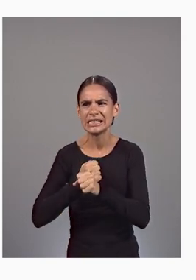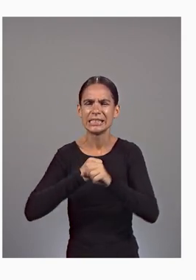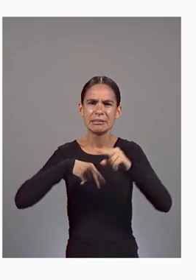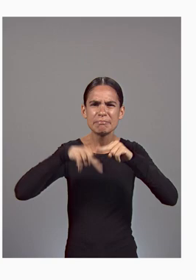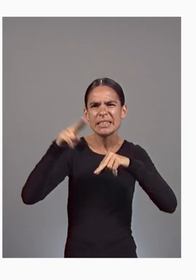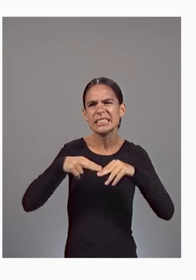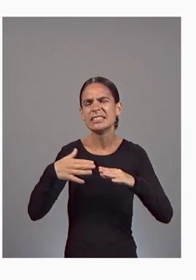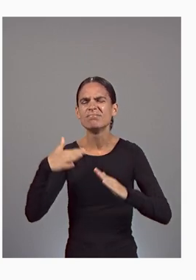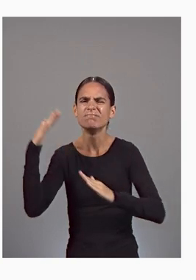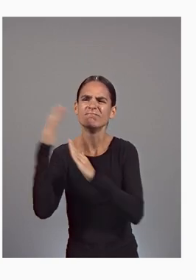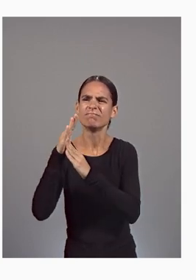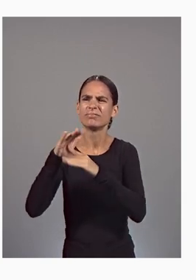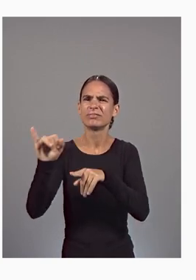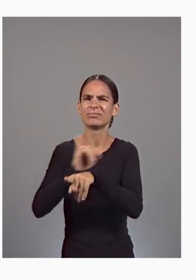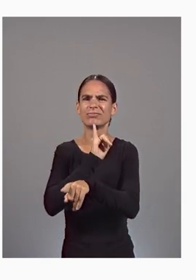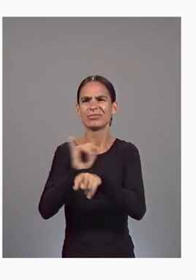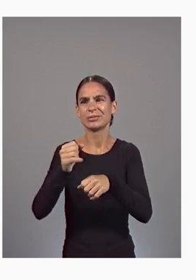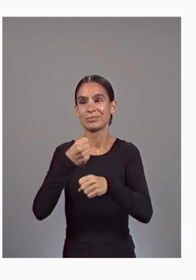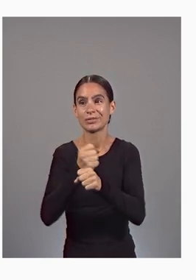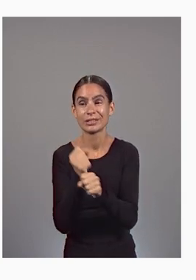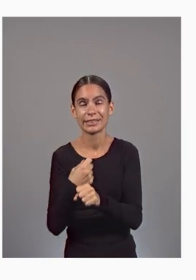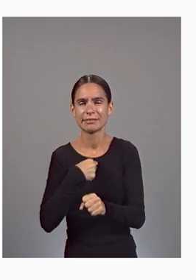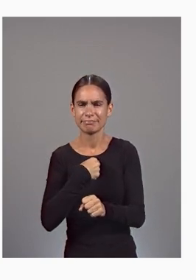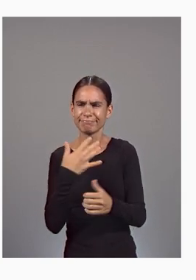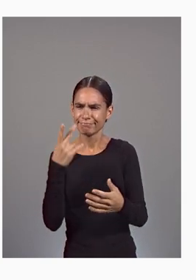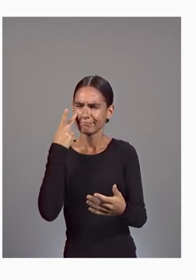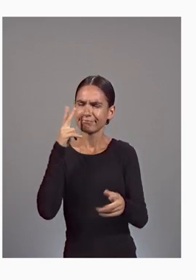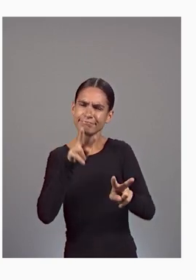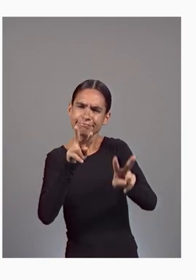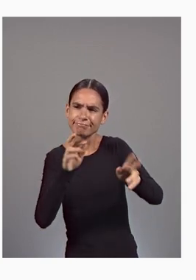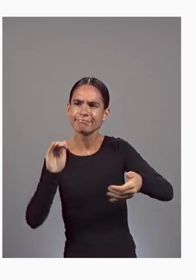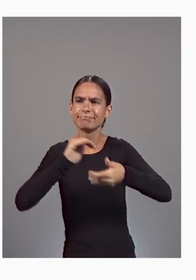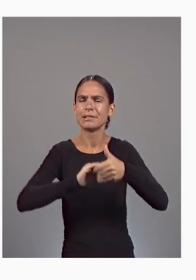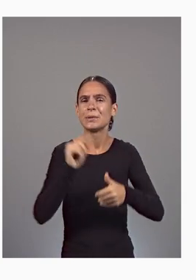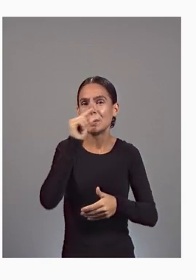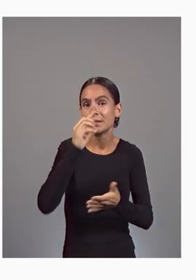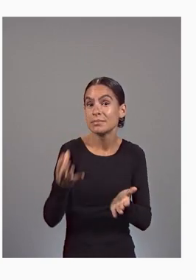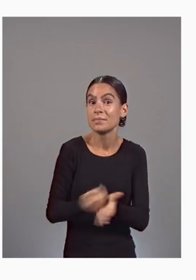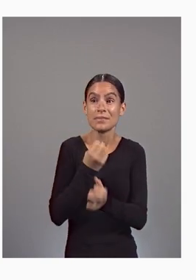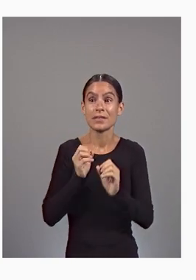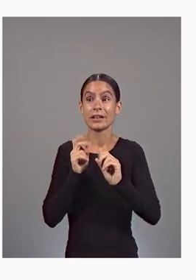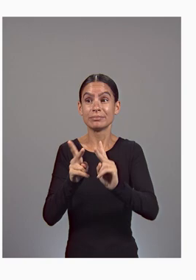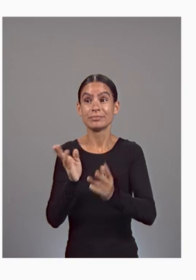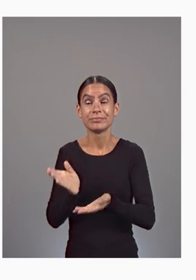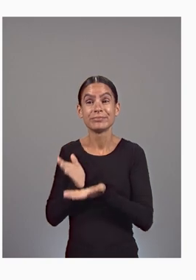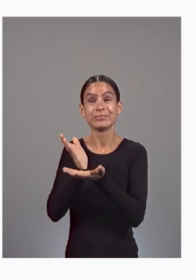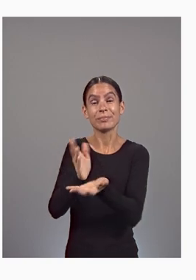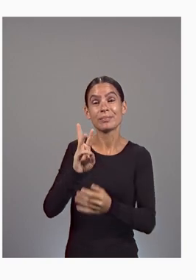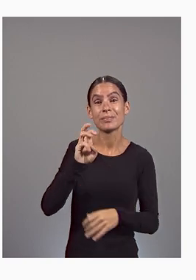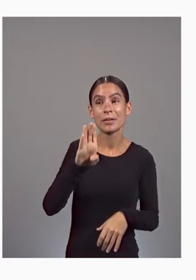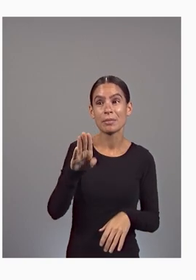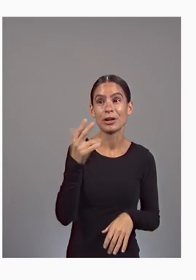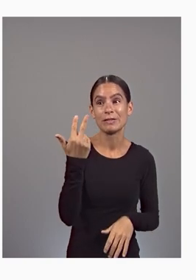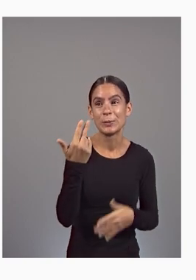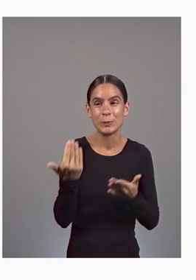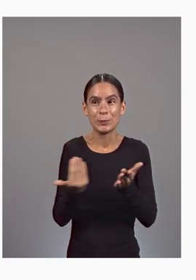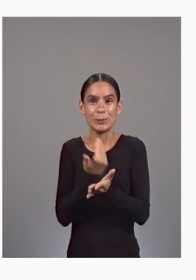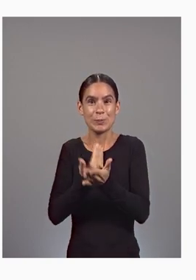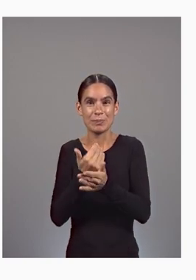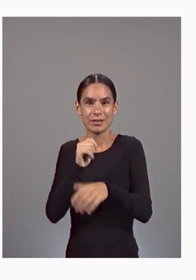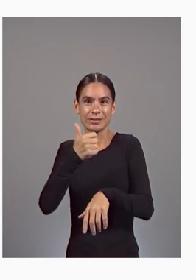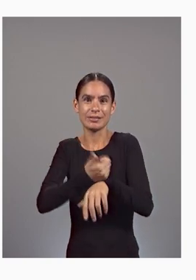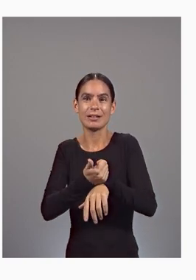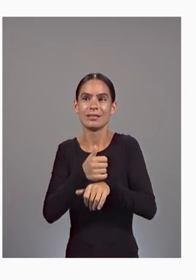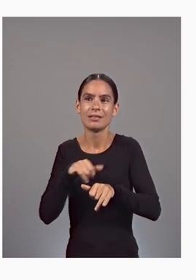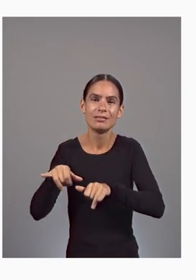We see our collaboration with Google as an opportunity to bring Web3 to a new set of users and provide powerful solutions to founders